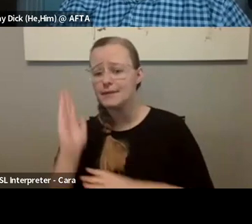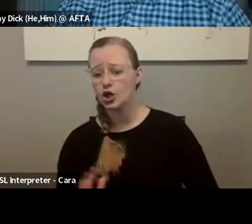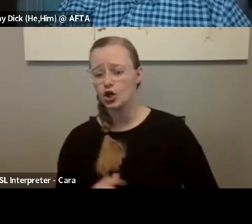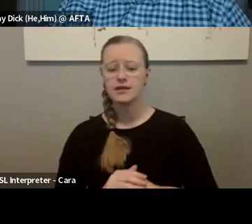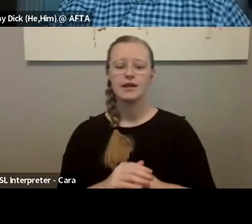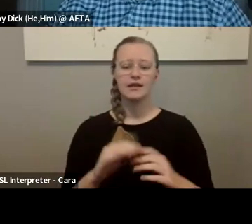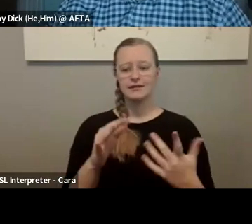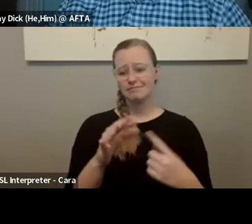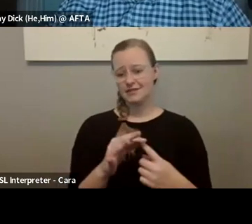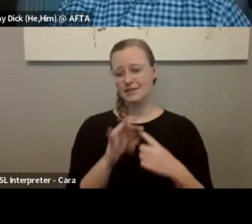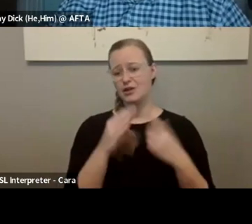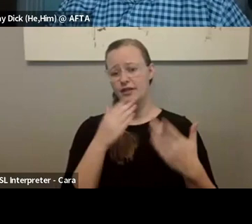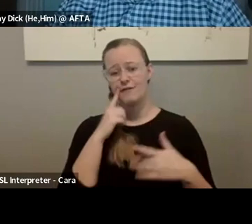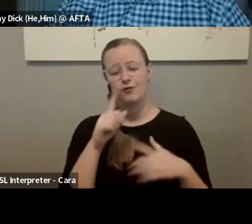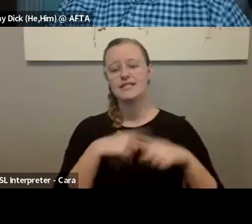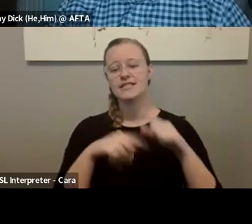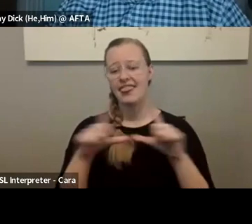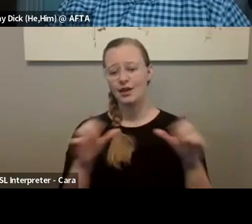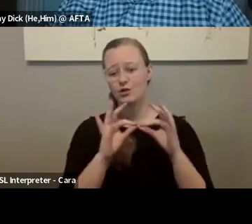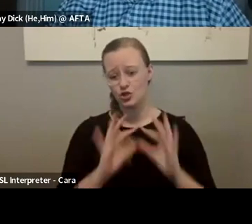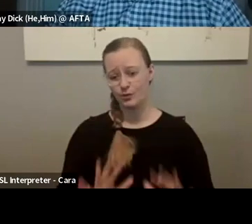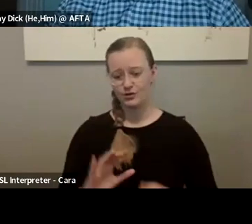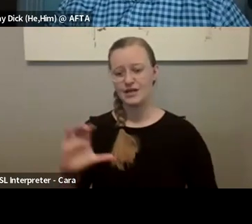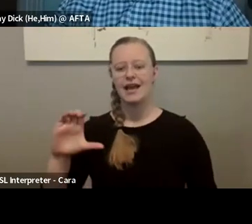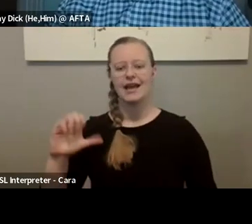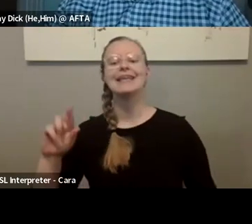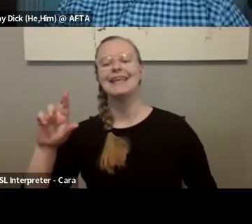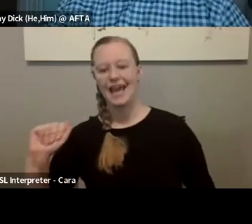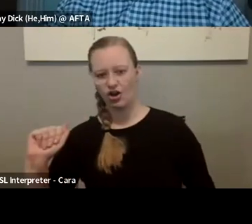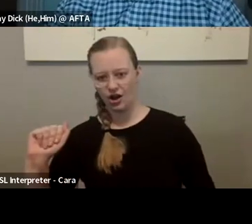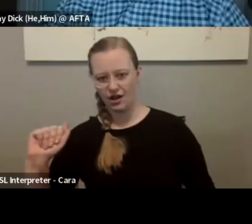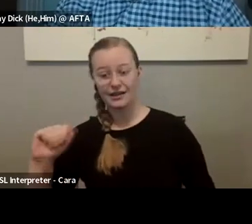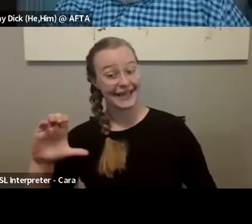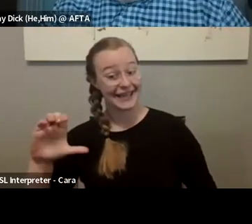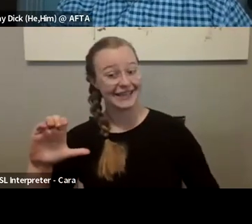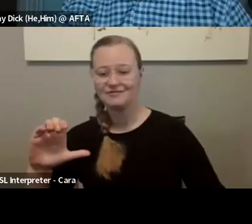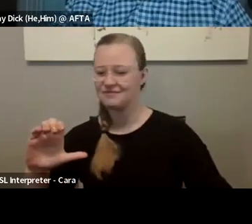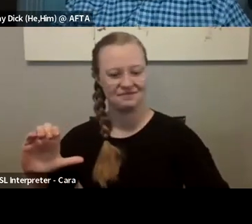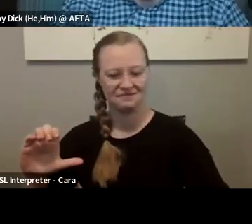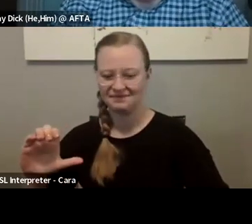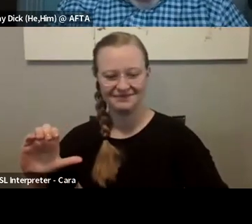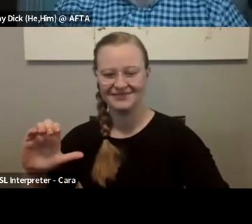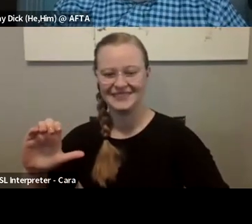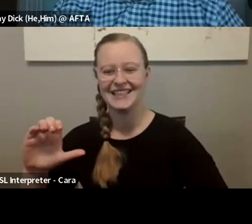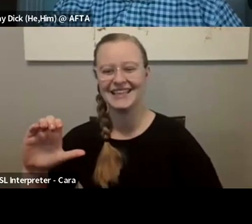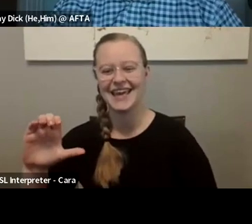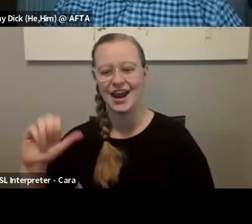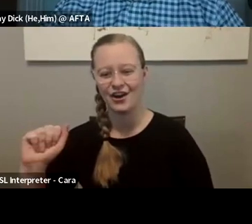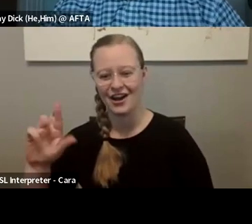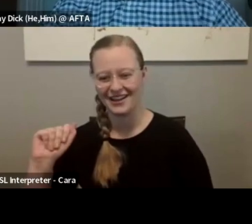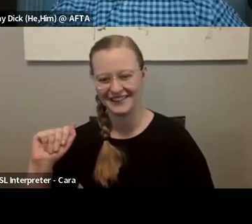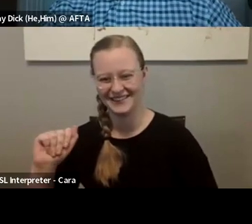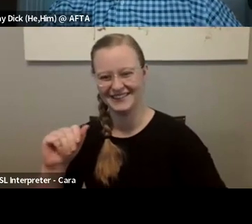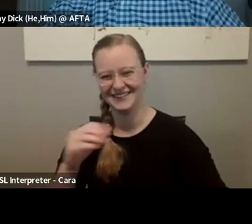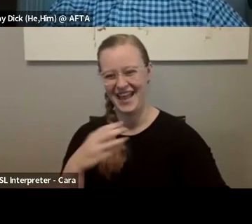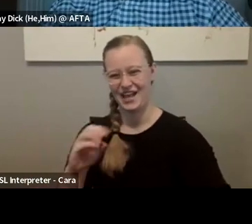shout out to our saying sign language interpreters, Cara and Carrie, Cara and Carrie and Julie. Thank you